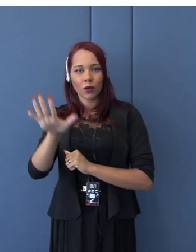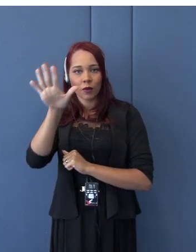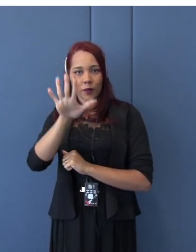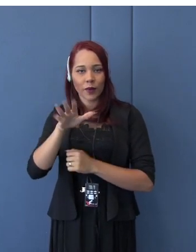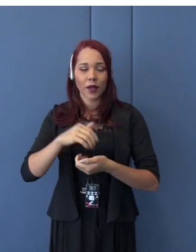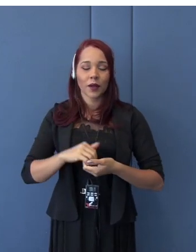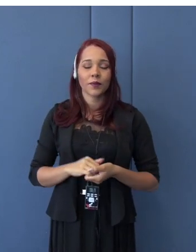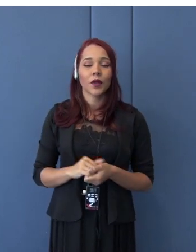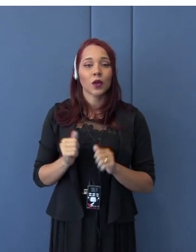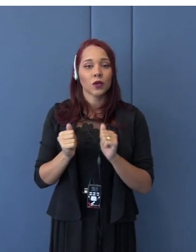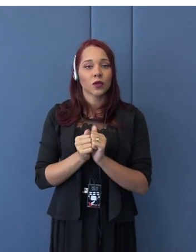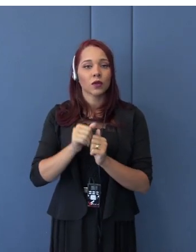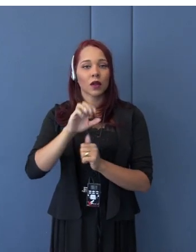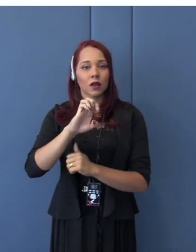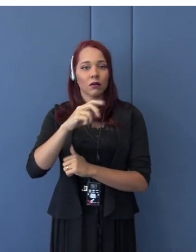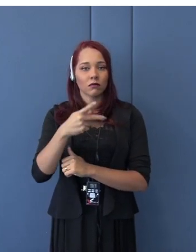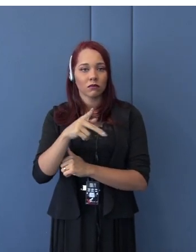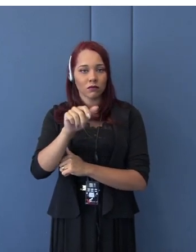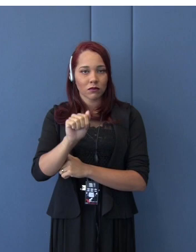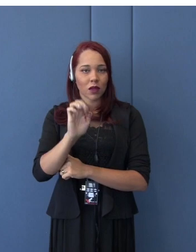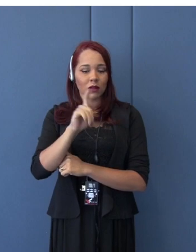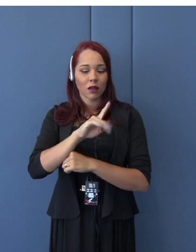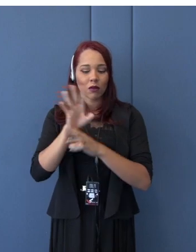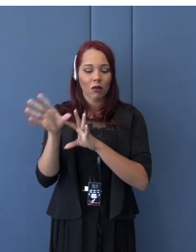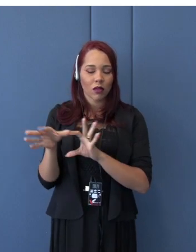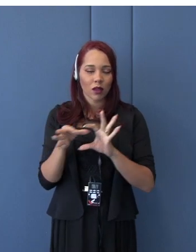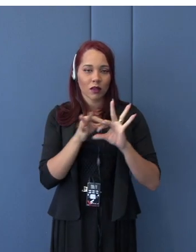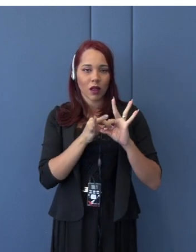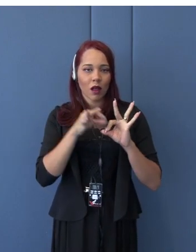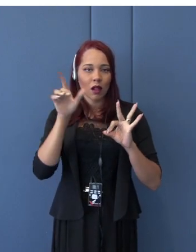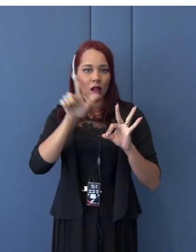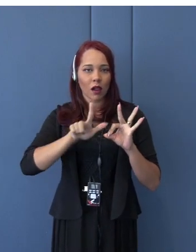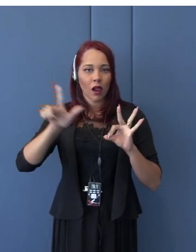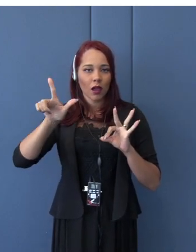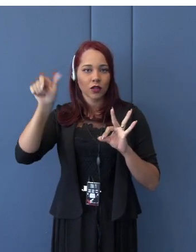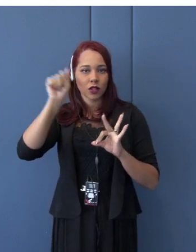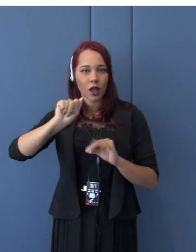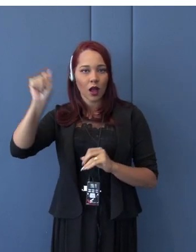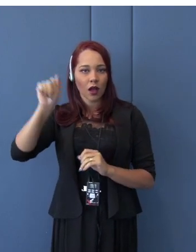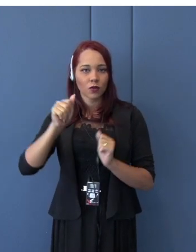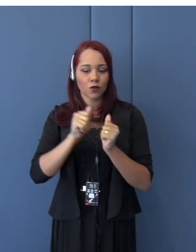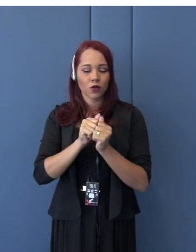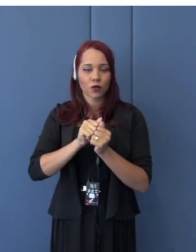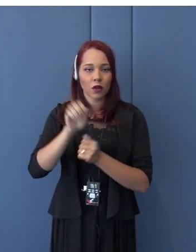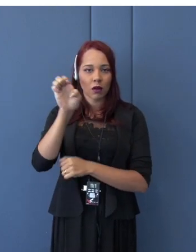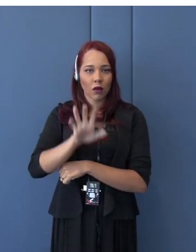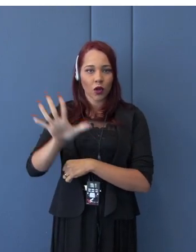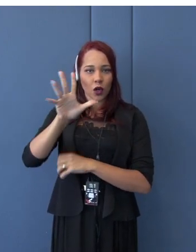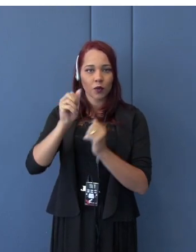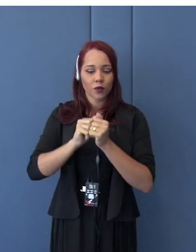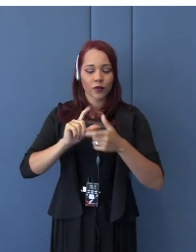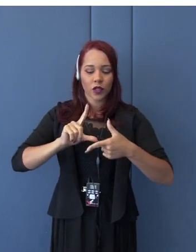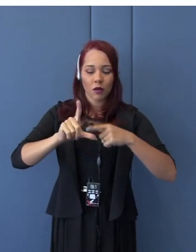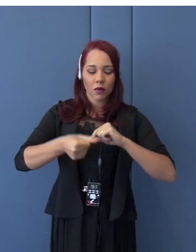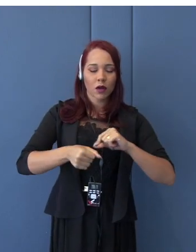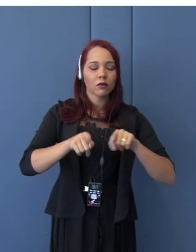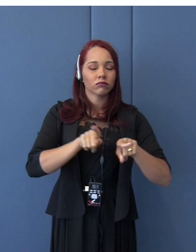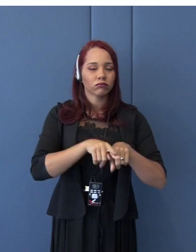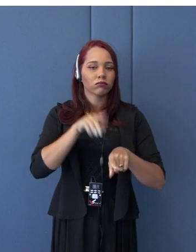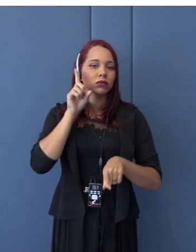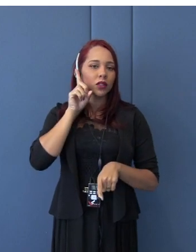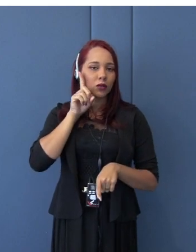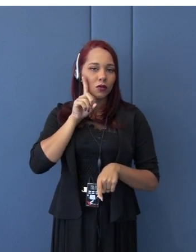Asia and Europe via Japan. Japan-Mercosur EPA, to be further explored